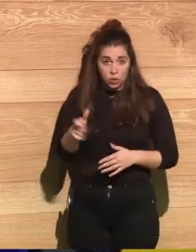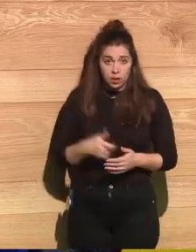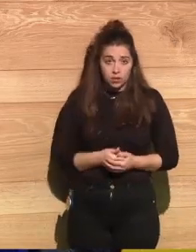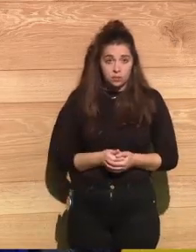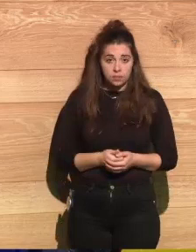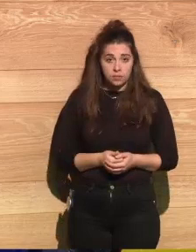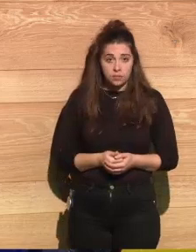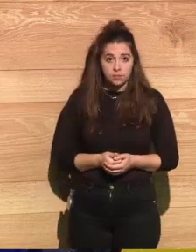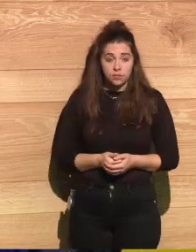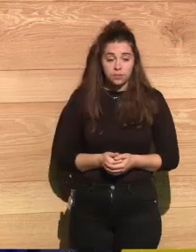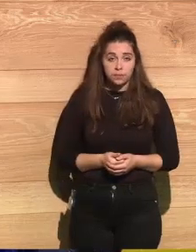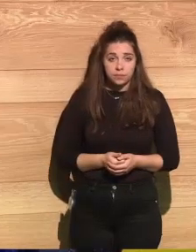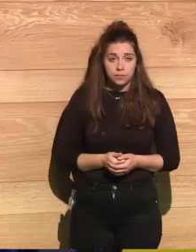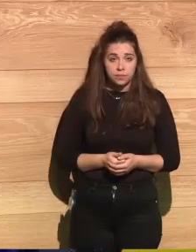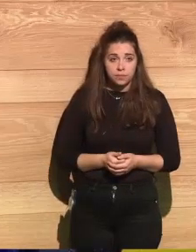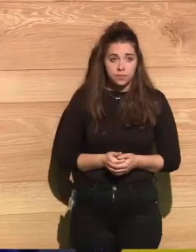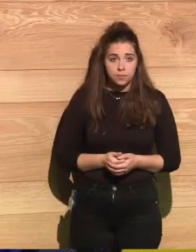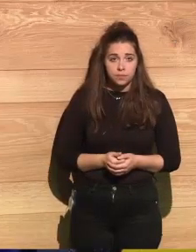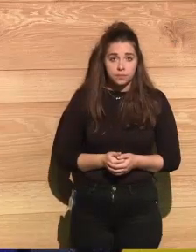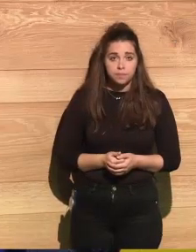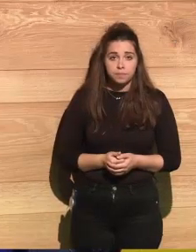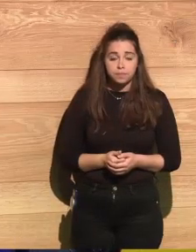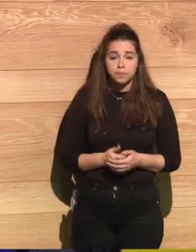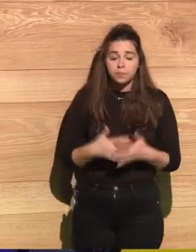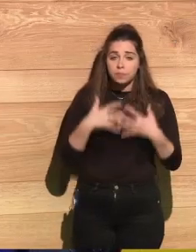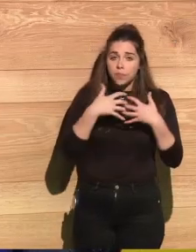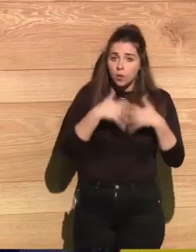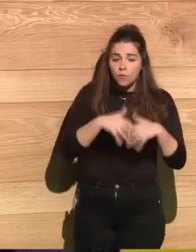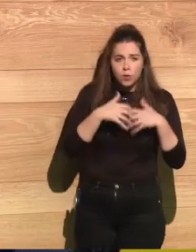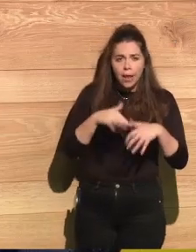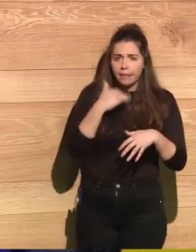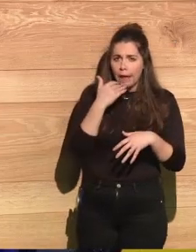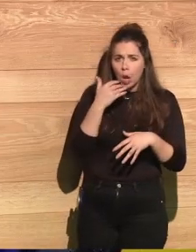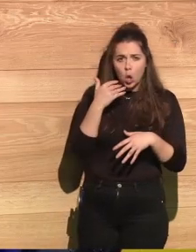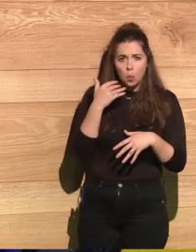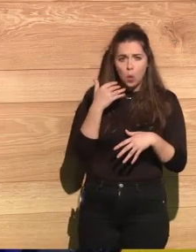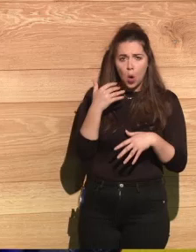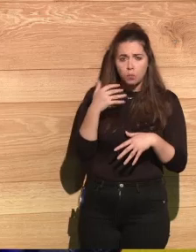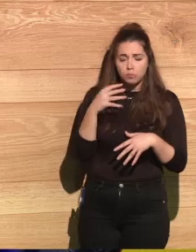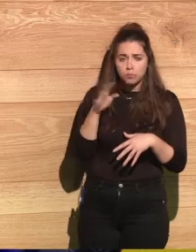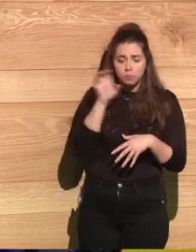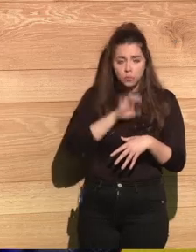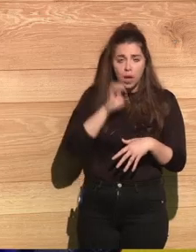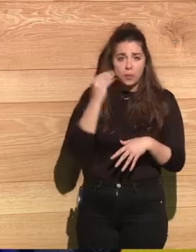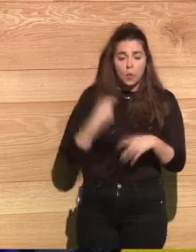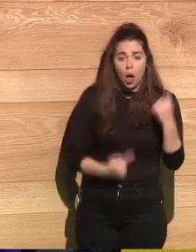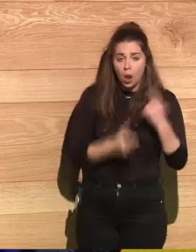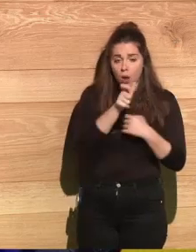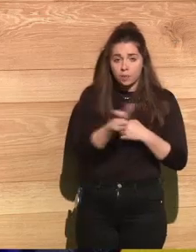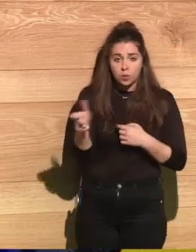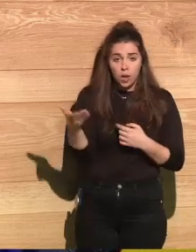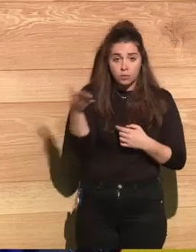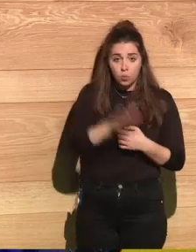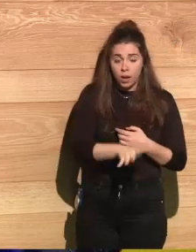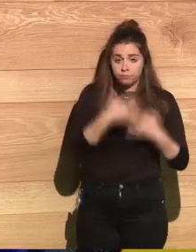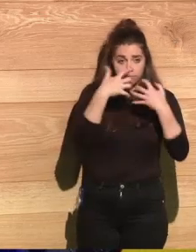very mysterious way. Some people die almost instantly. And some people